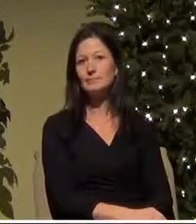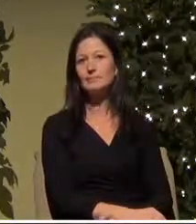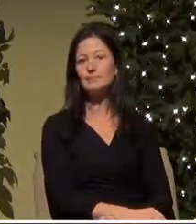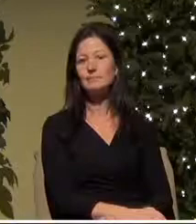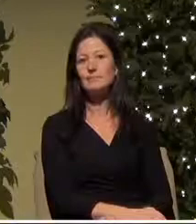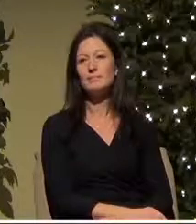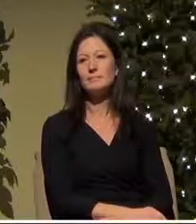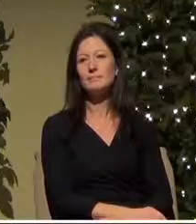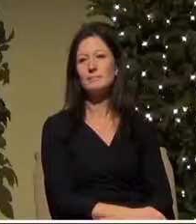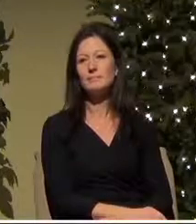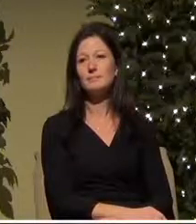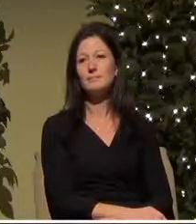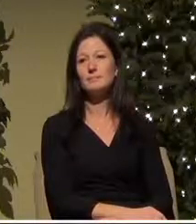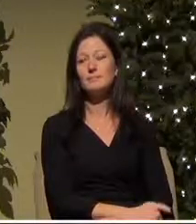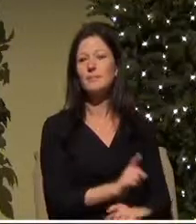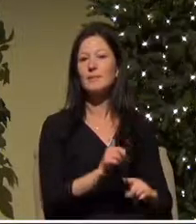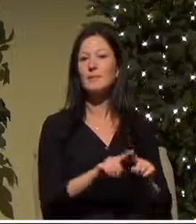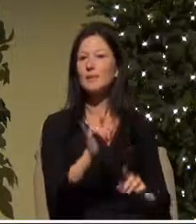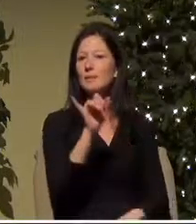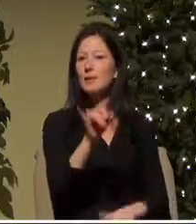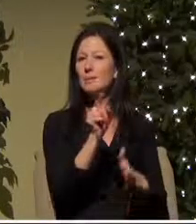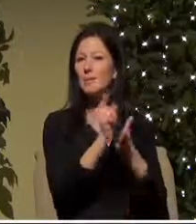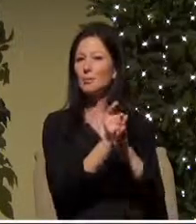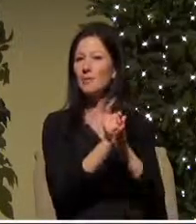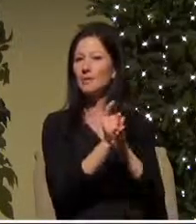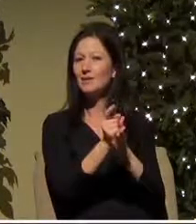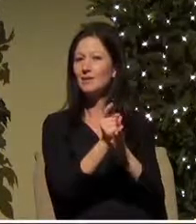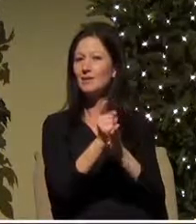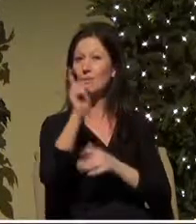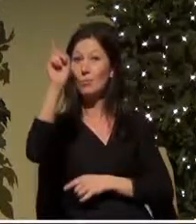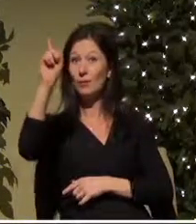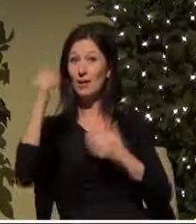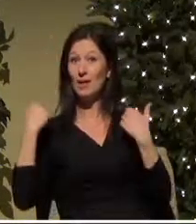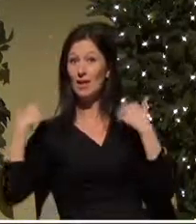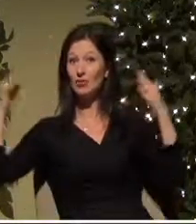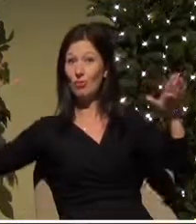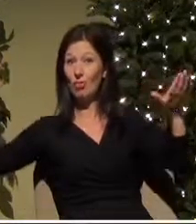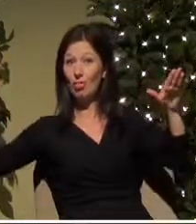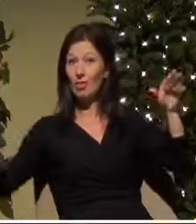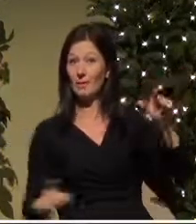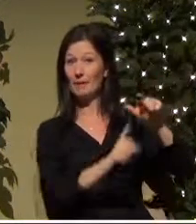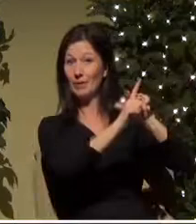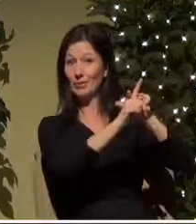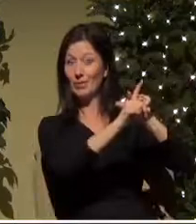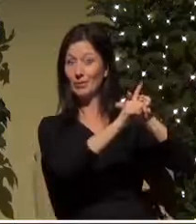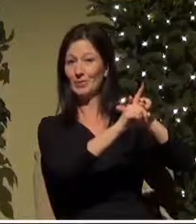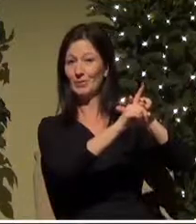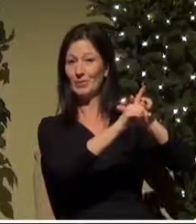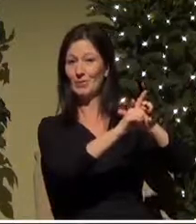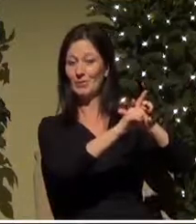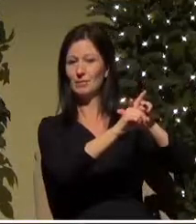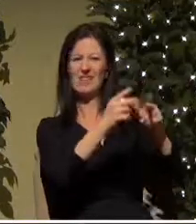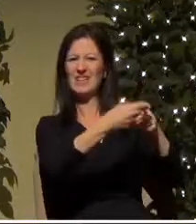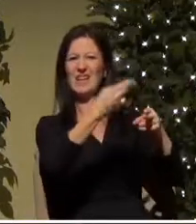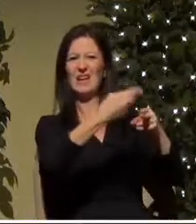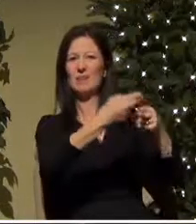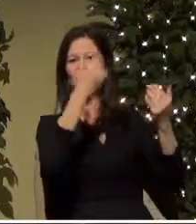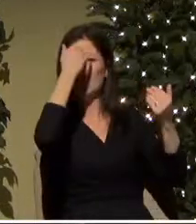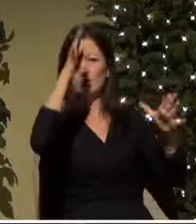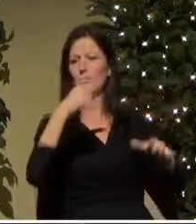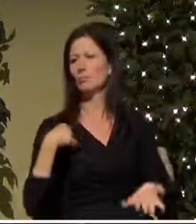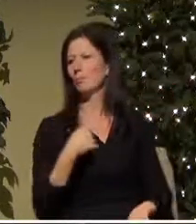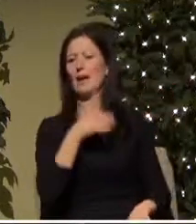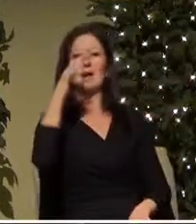and then in this moment one of those angels appeared to them the angel isn't named and we make an